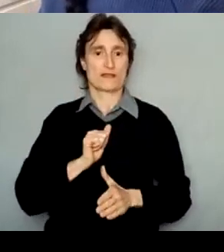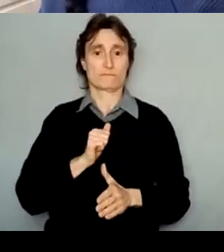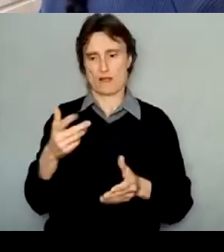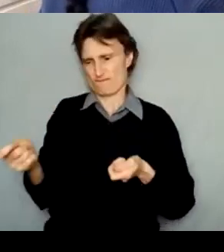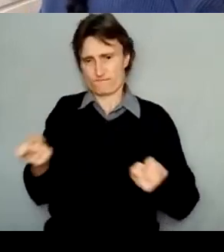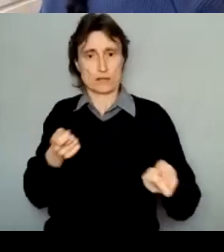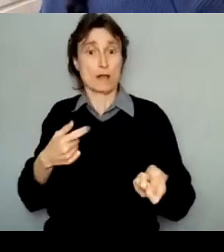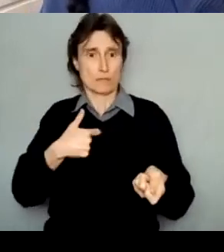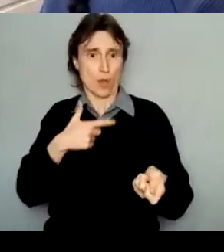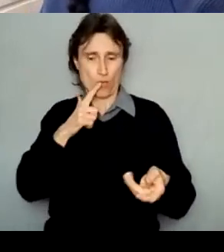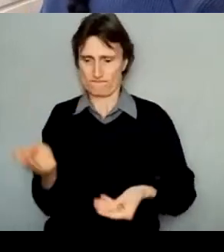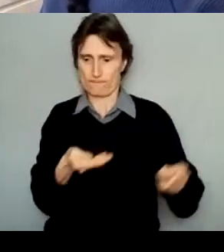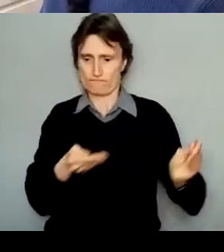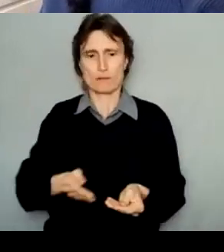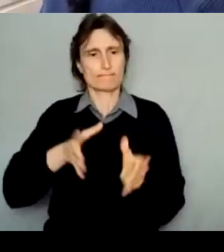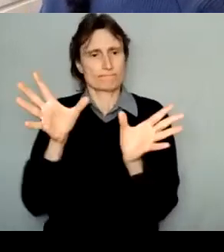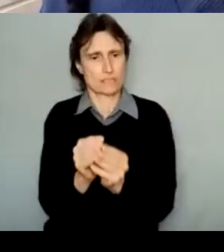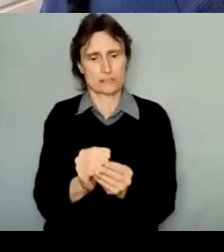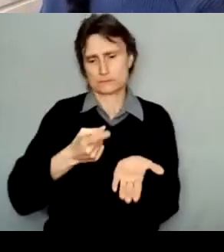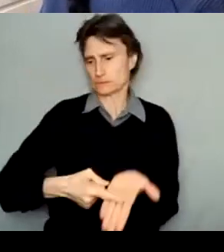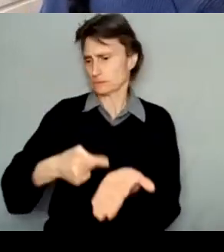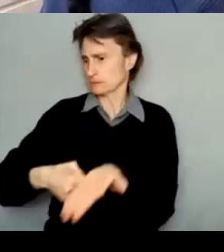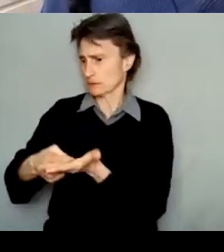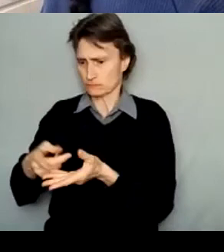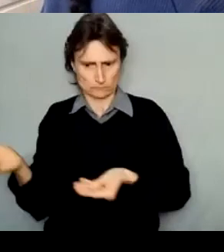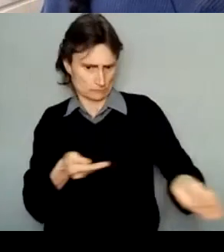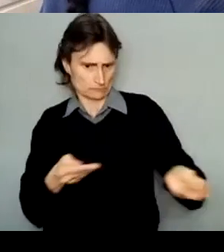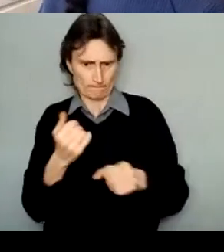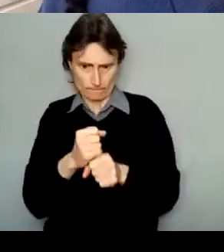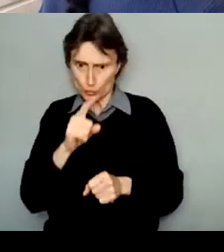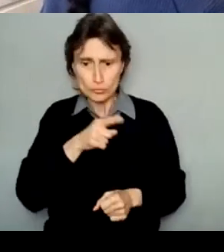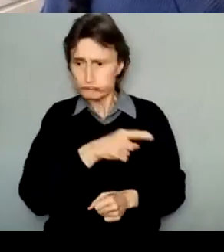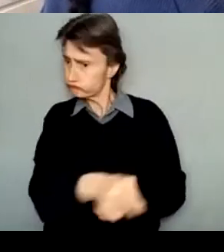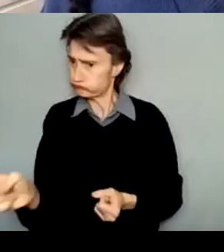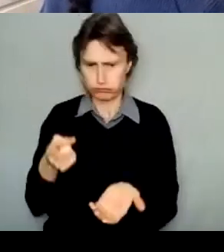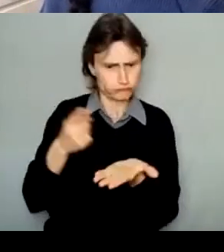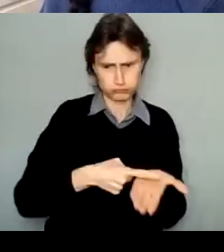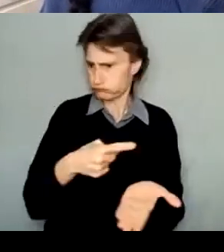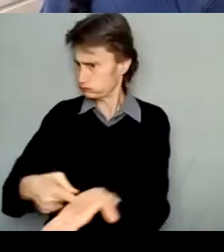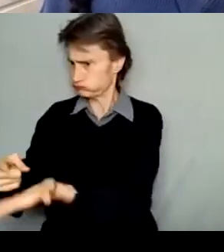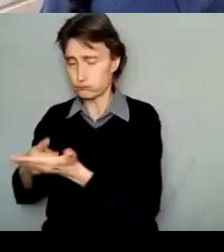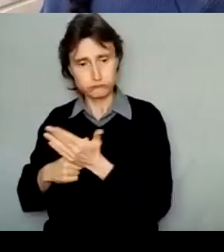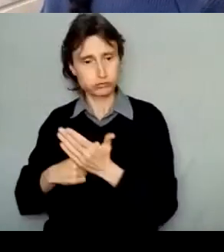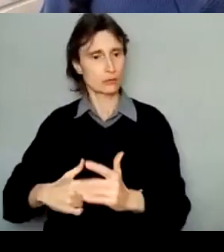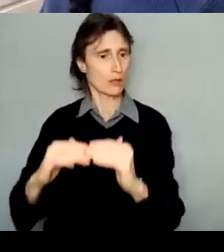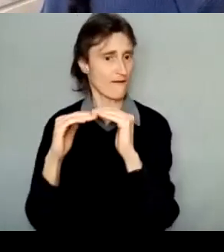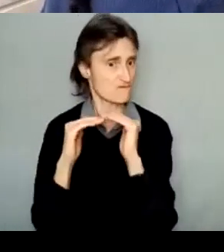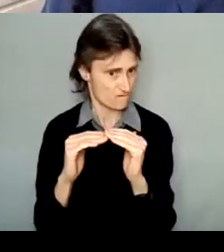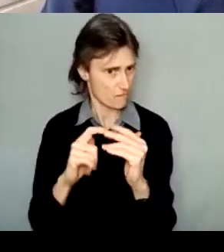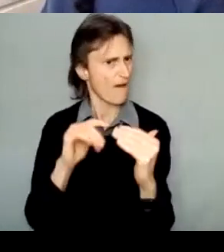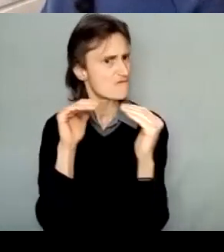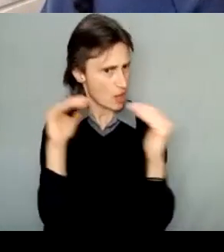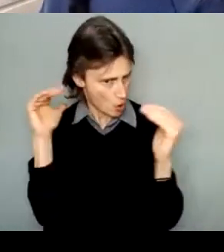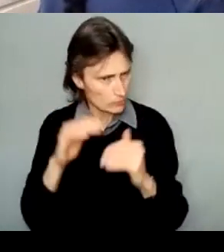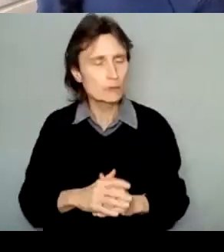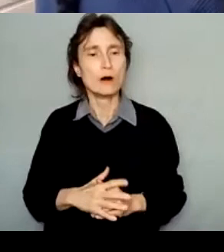facilitating these discussions and ensuring that the conversations are fair and appreciative and the assessors are acting within the group